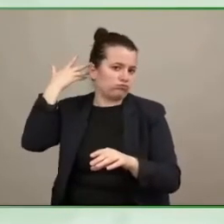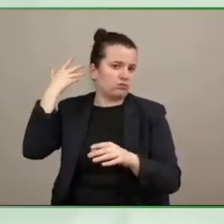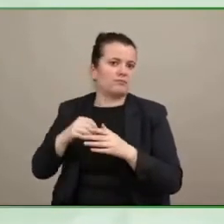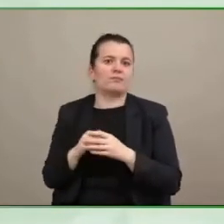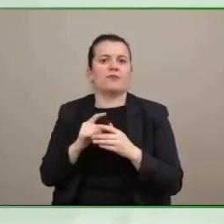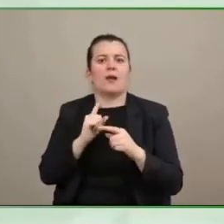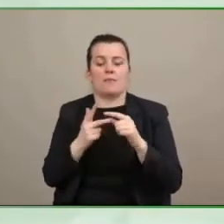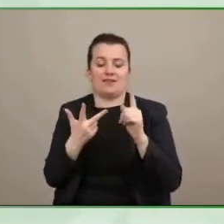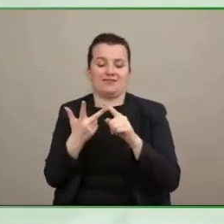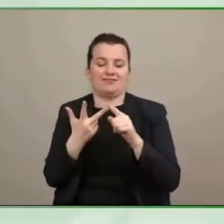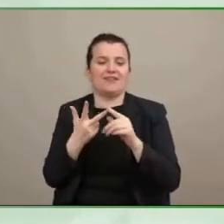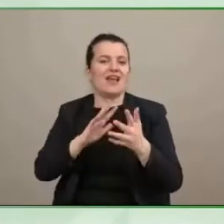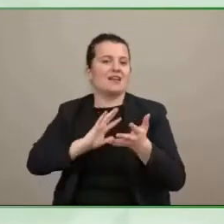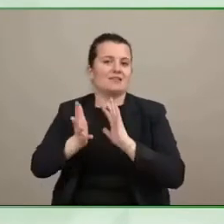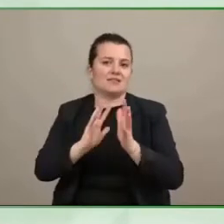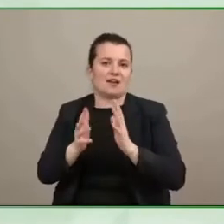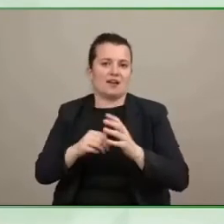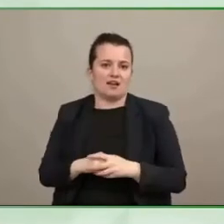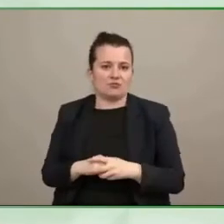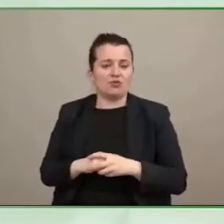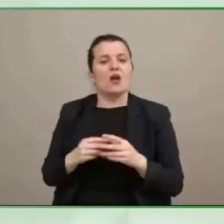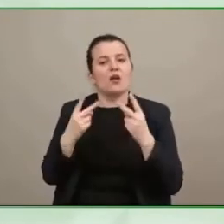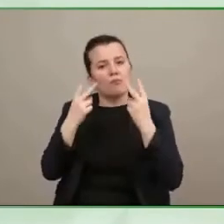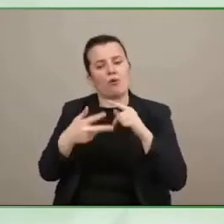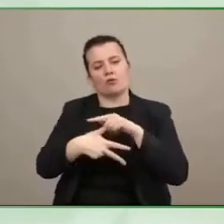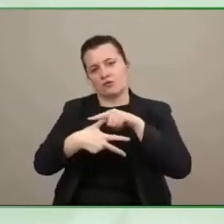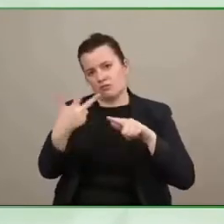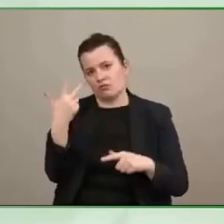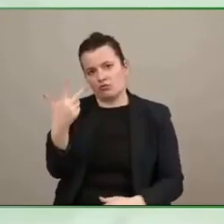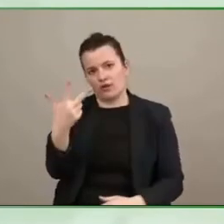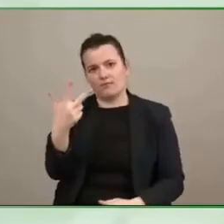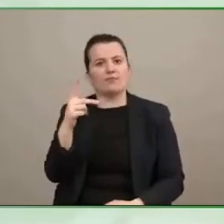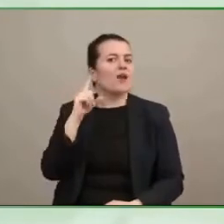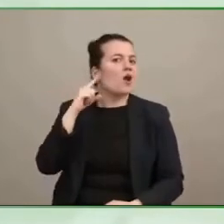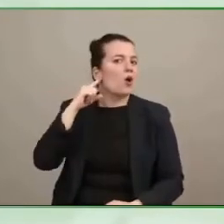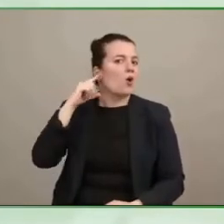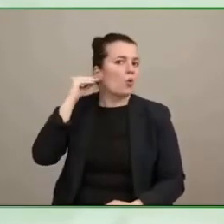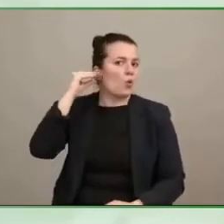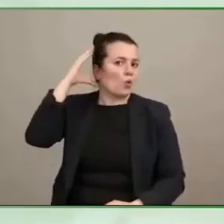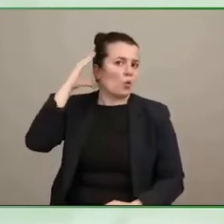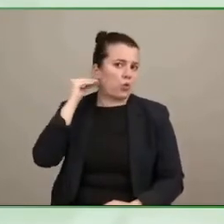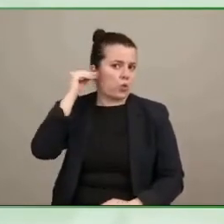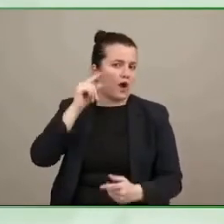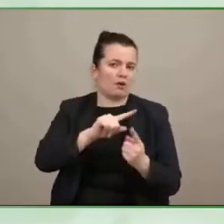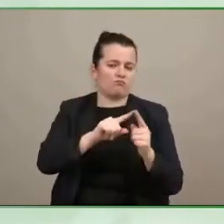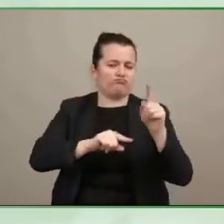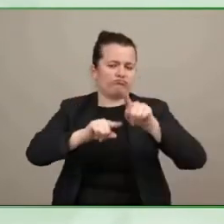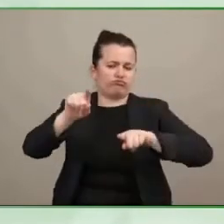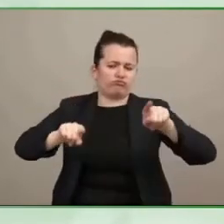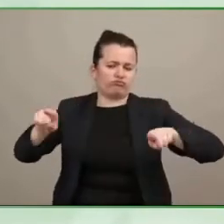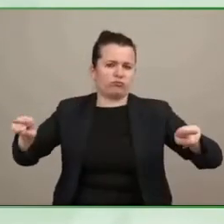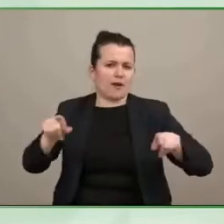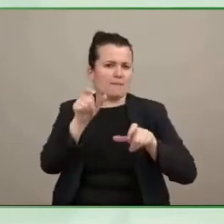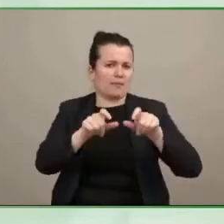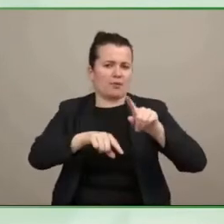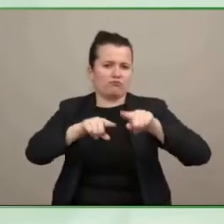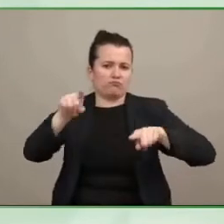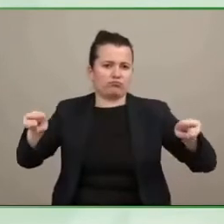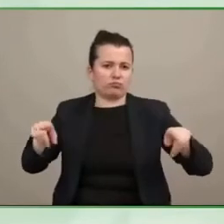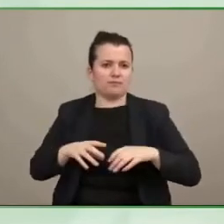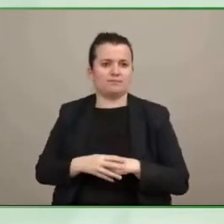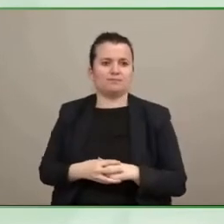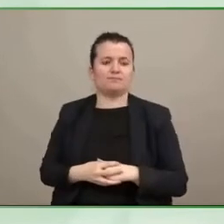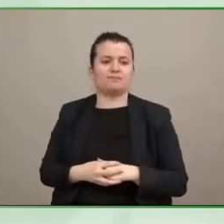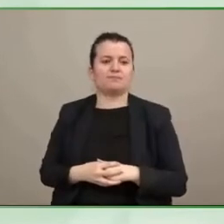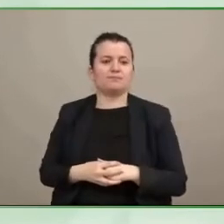include all the spectrum from people who are hard of hearing up to the point uh if they're deaf and there's